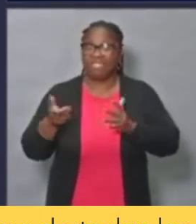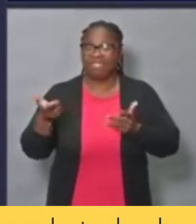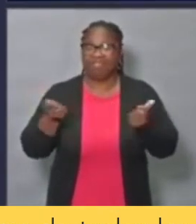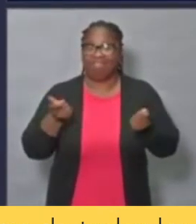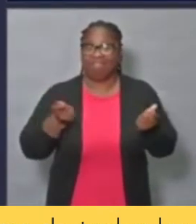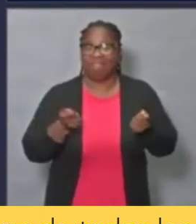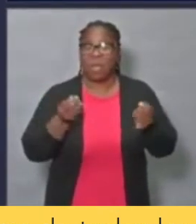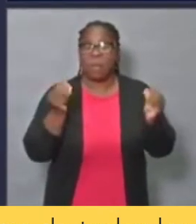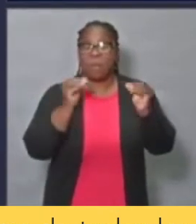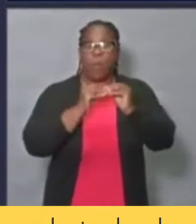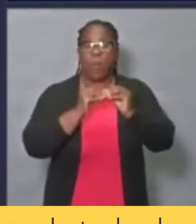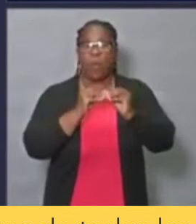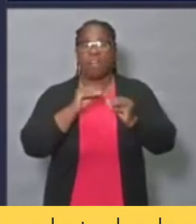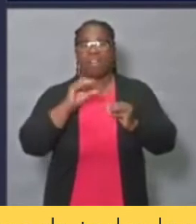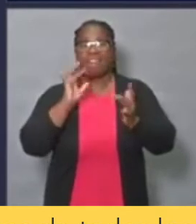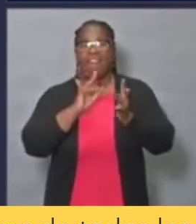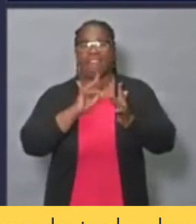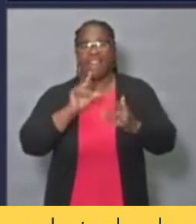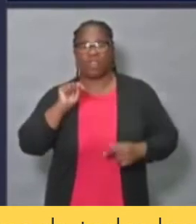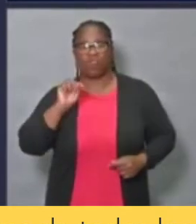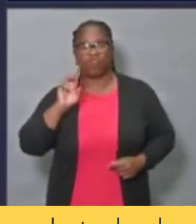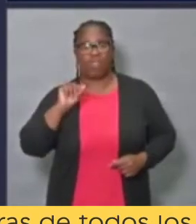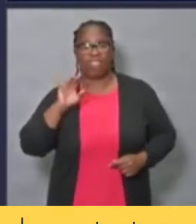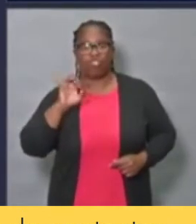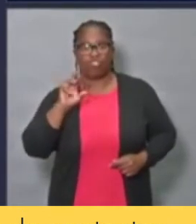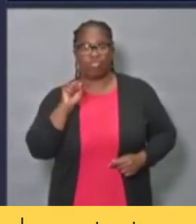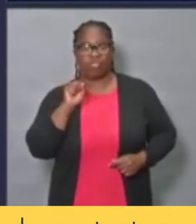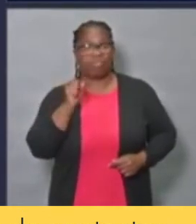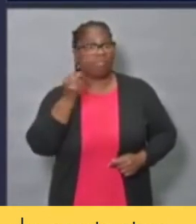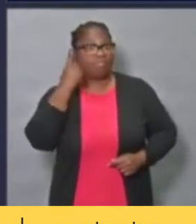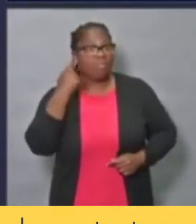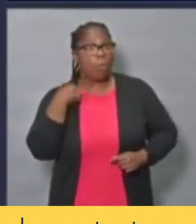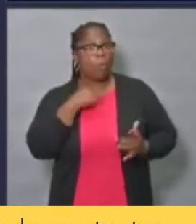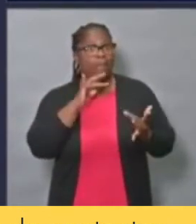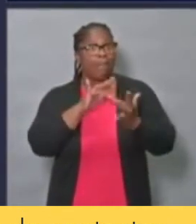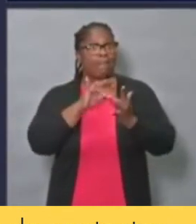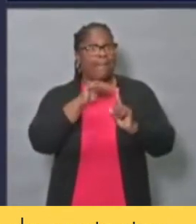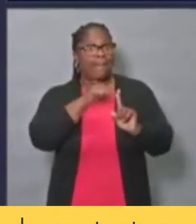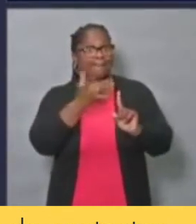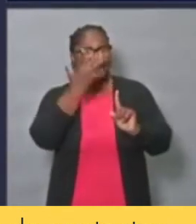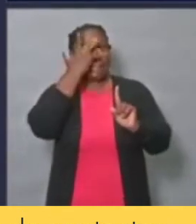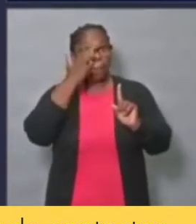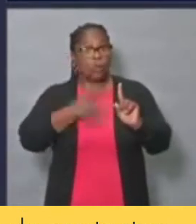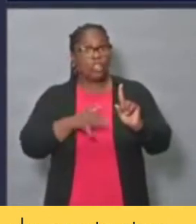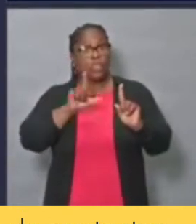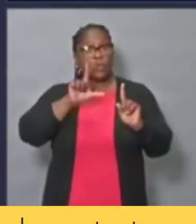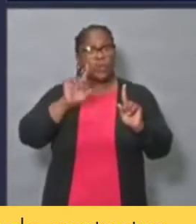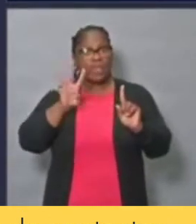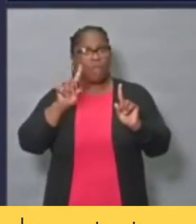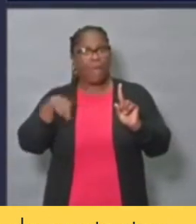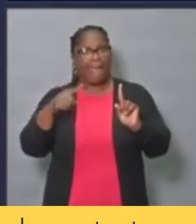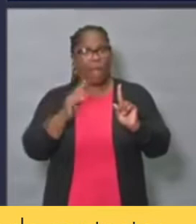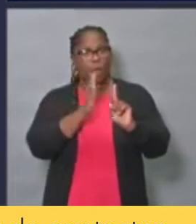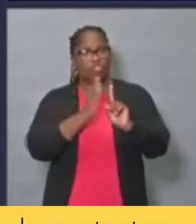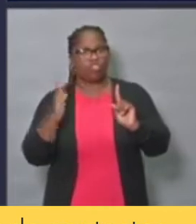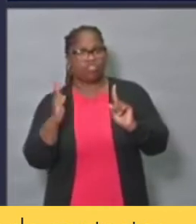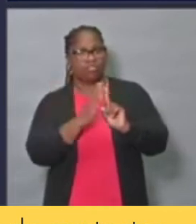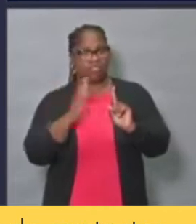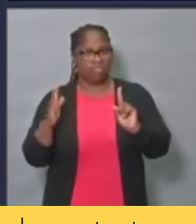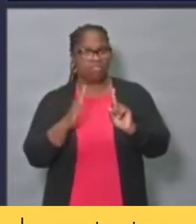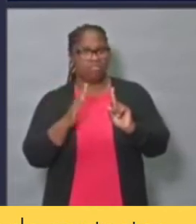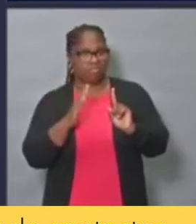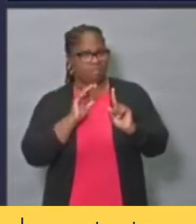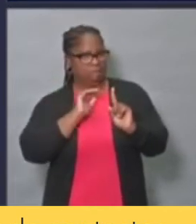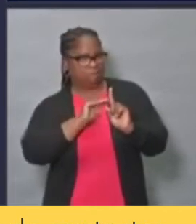within 24 hours of us receiving a confirmed case. I do want to note that